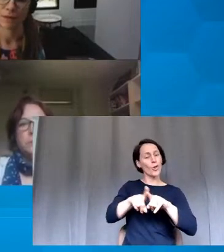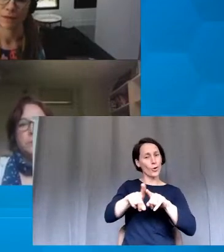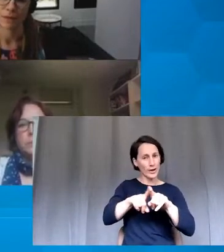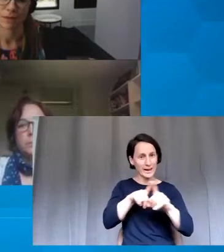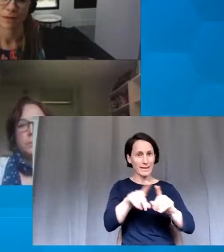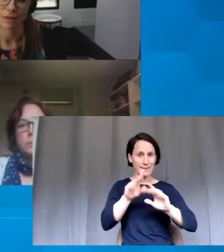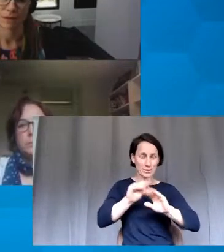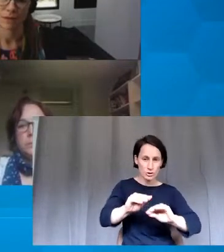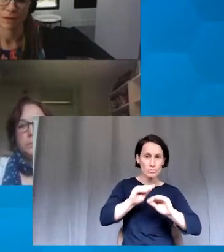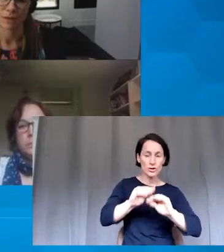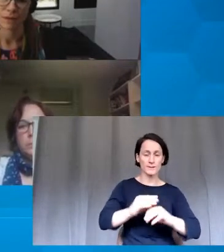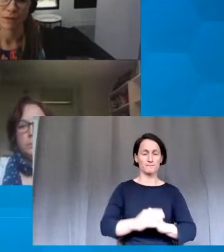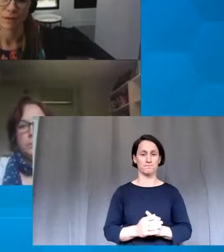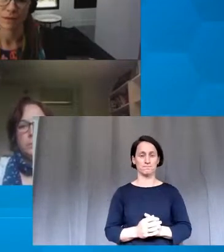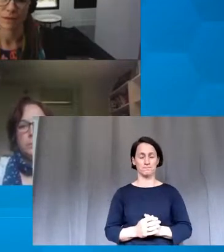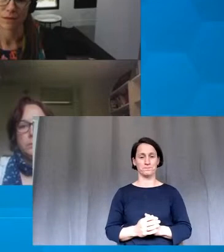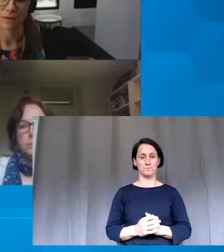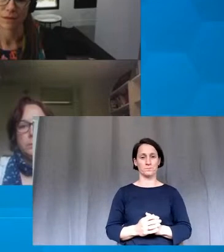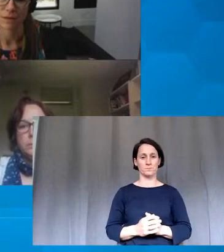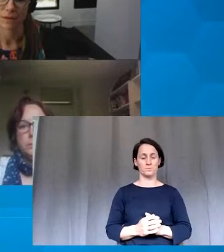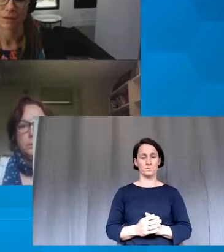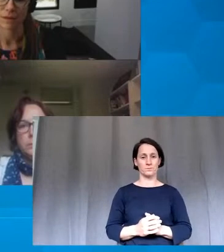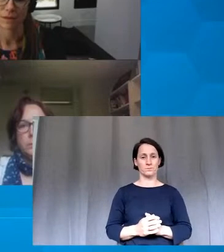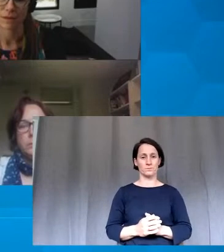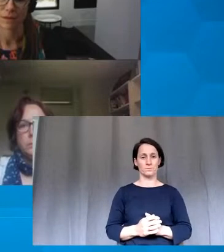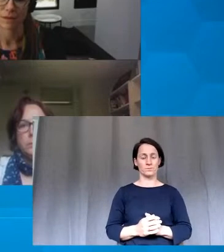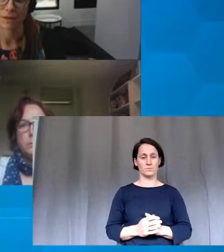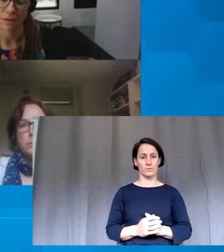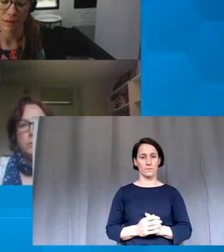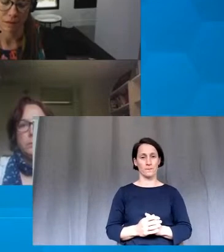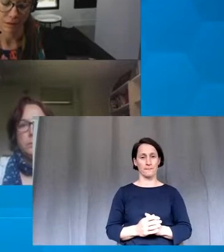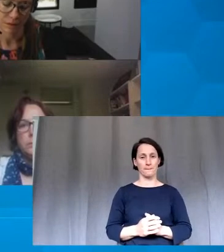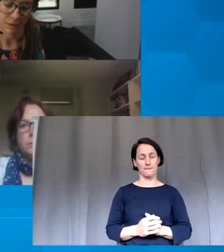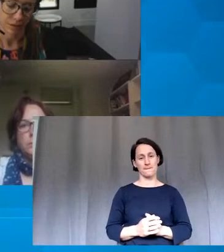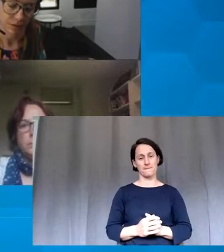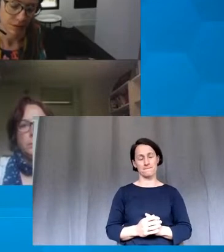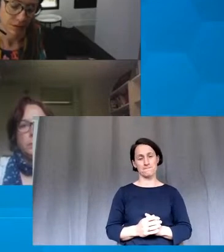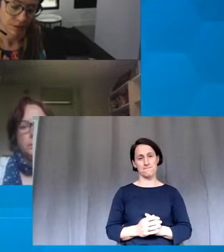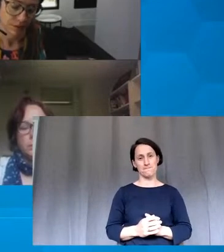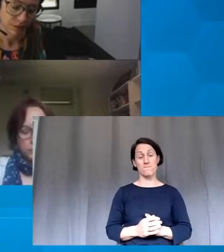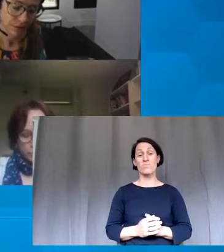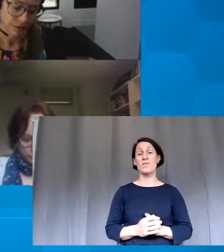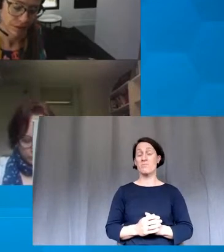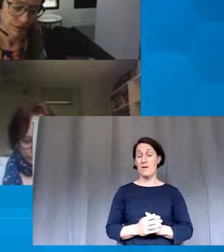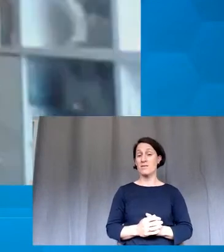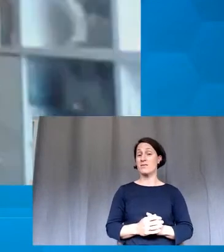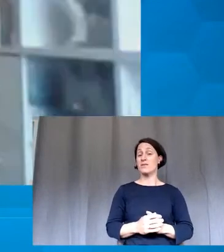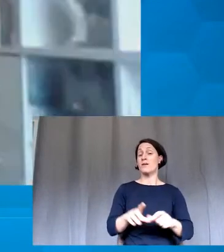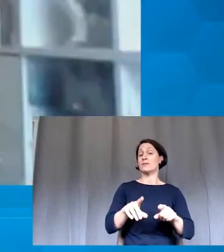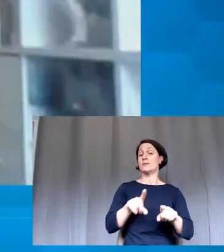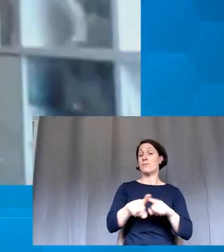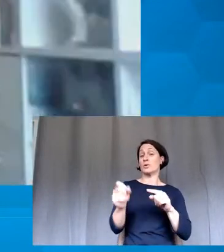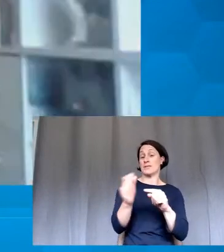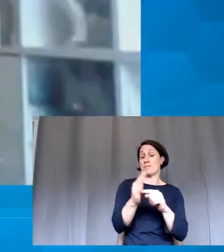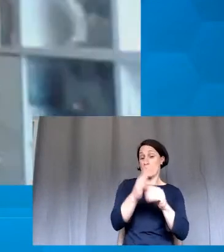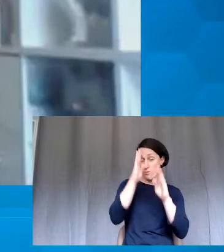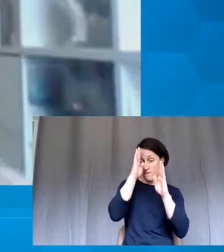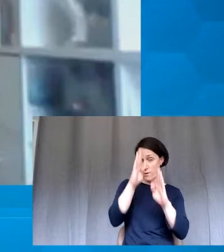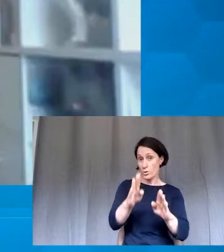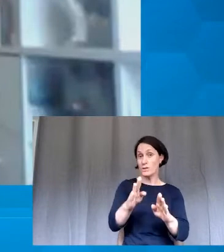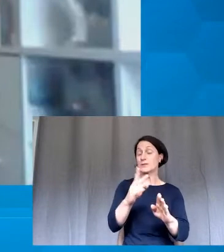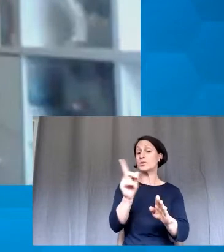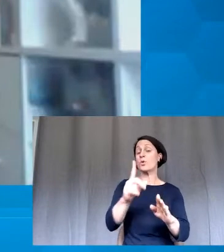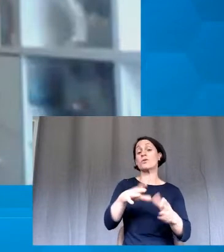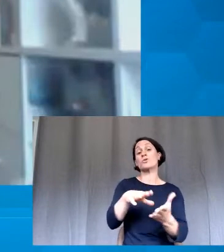I'd really be looking at student mental health and well-being. Because, I mean, just look at all of